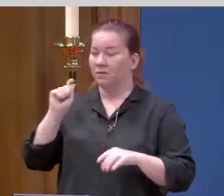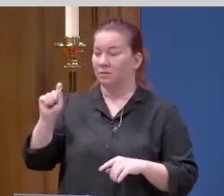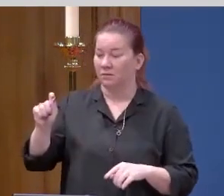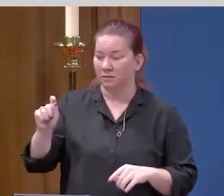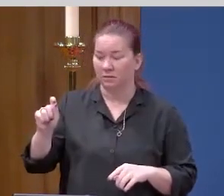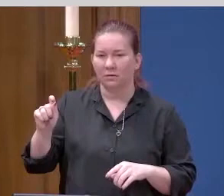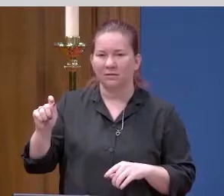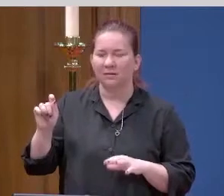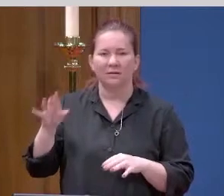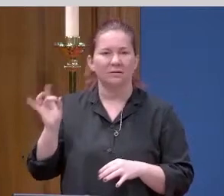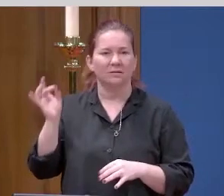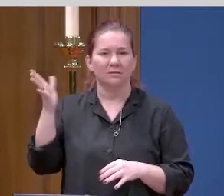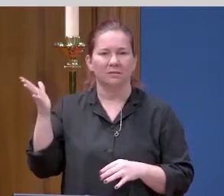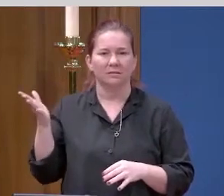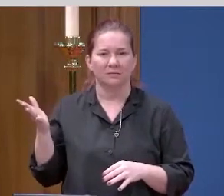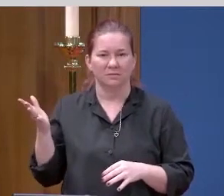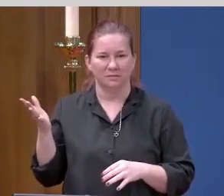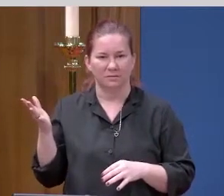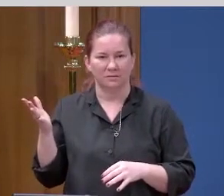terrible.